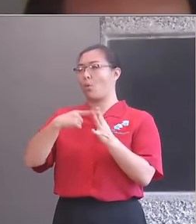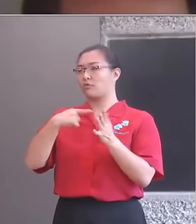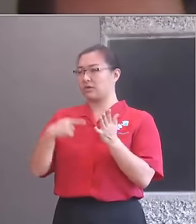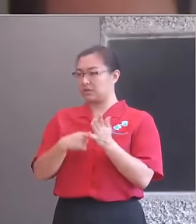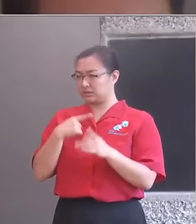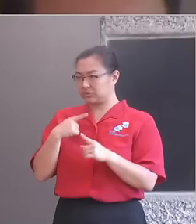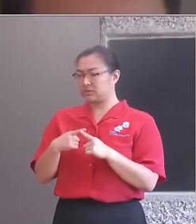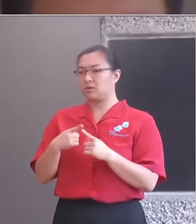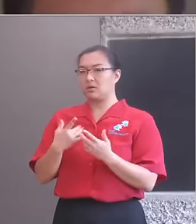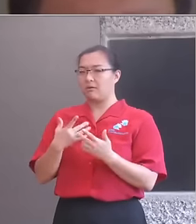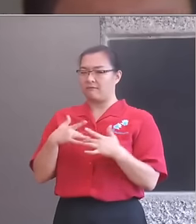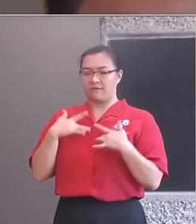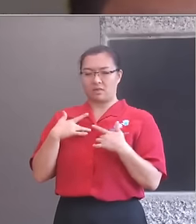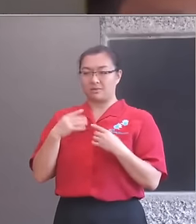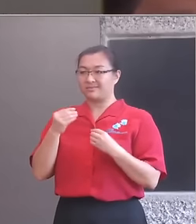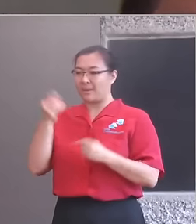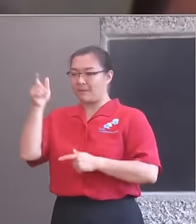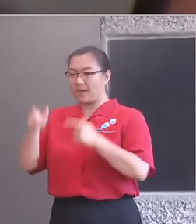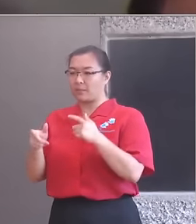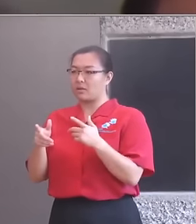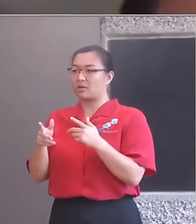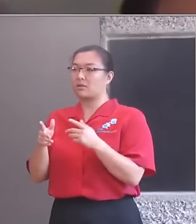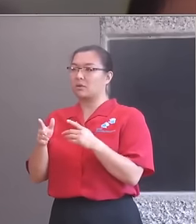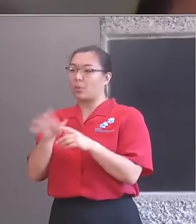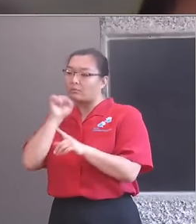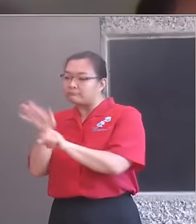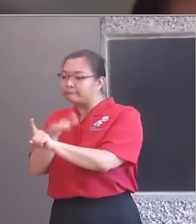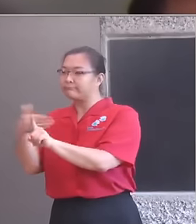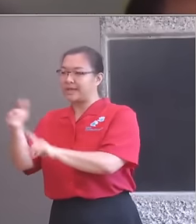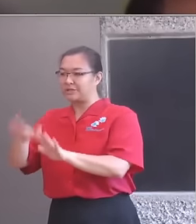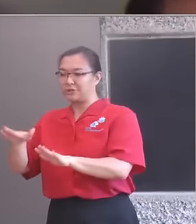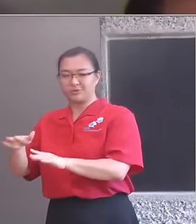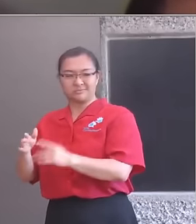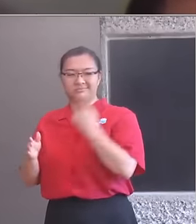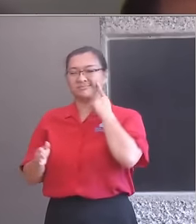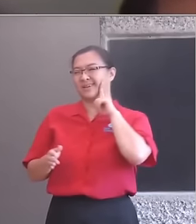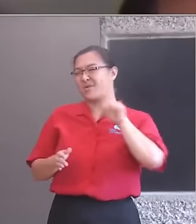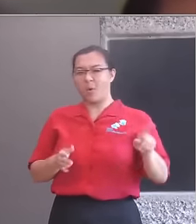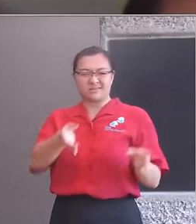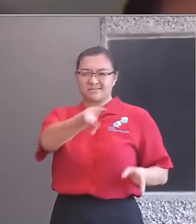made vocally by some in the media, but it has proven to be unfounded.